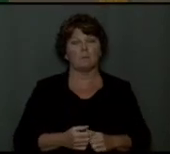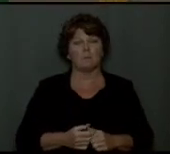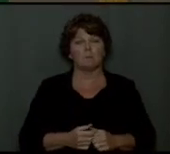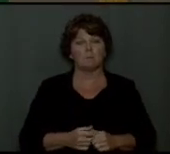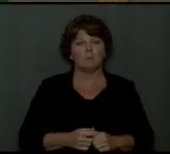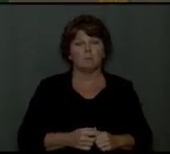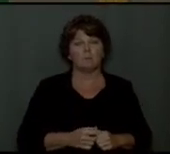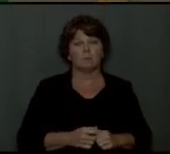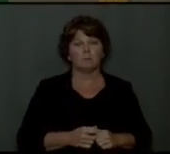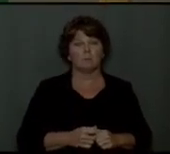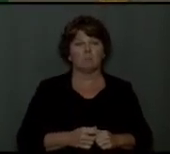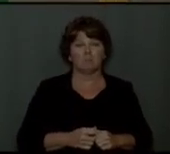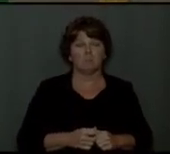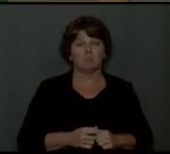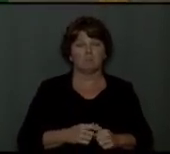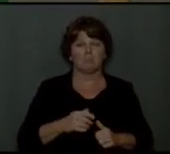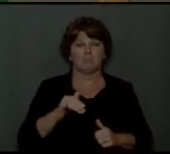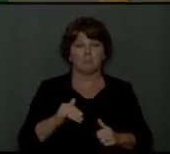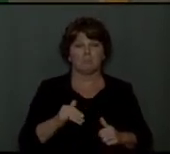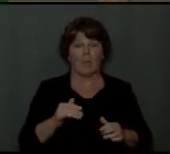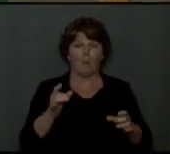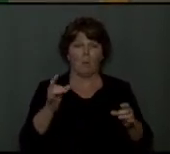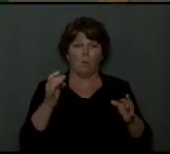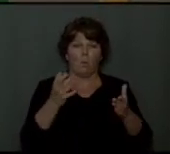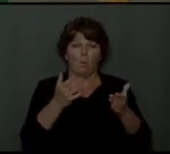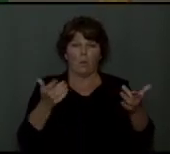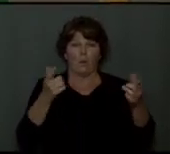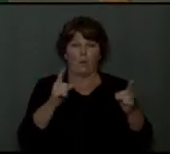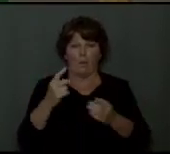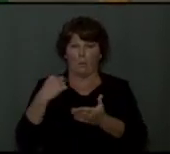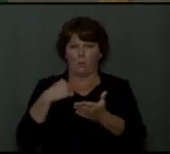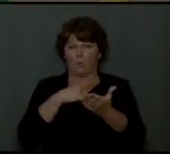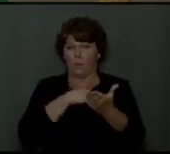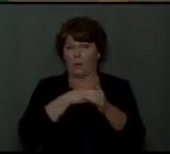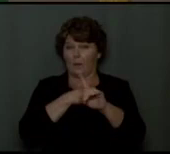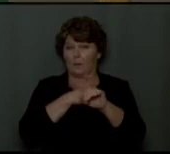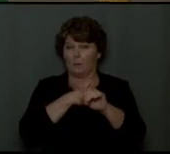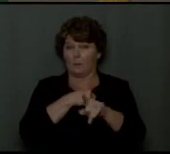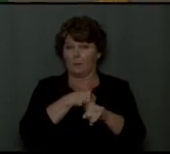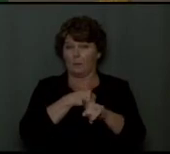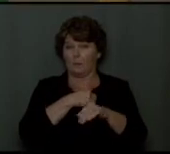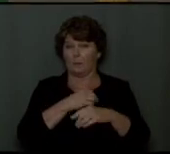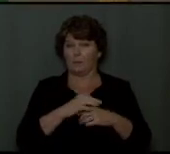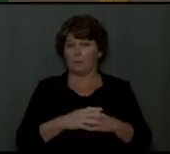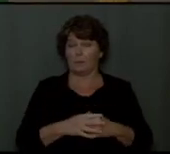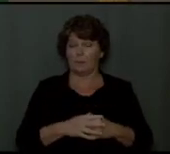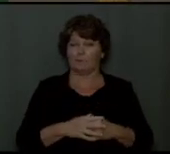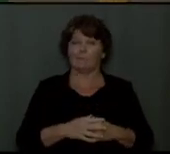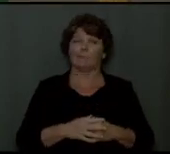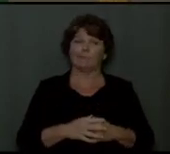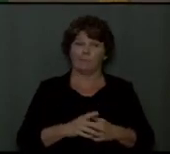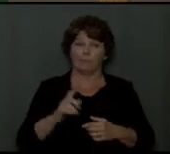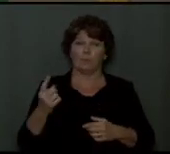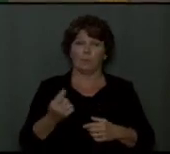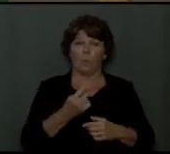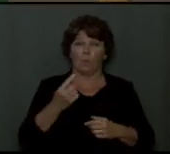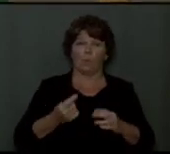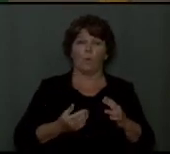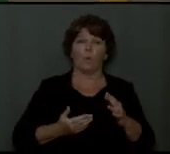God, such a devastation happen to us only through